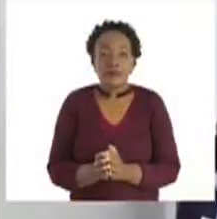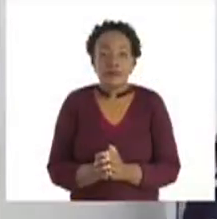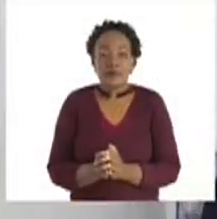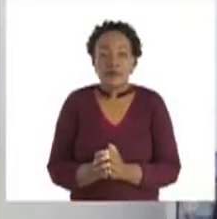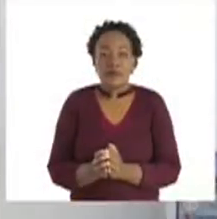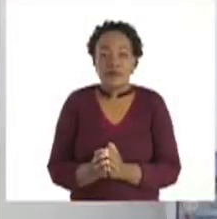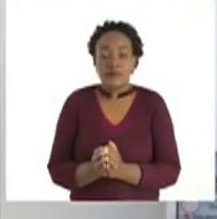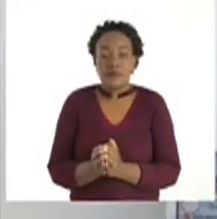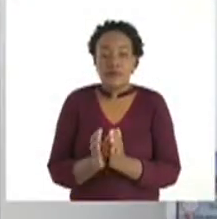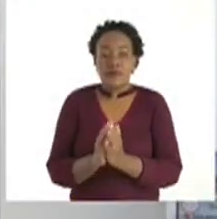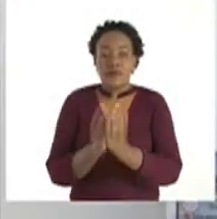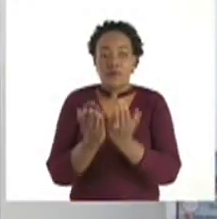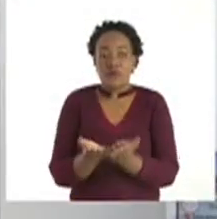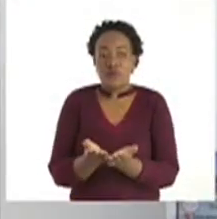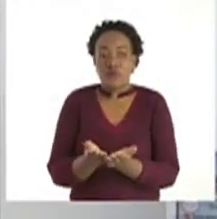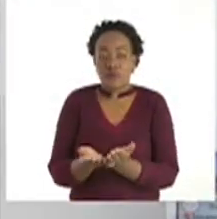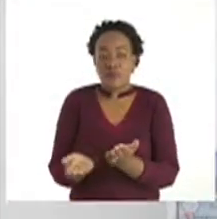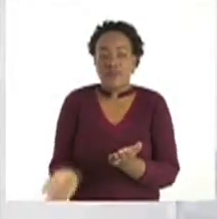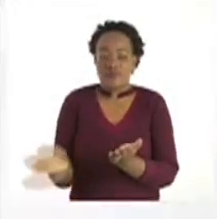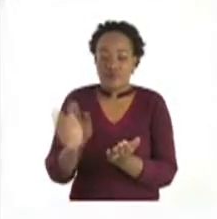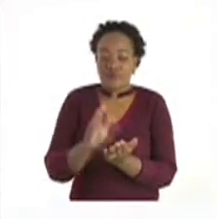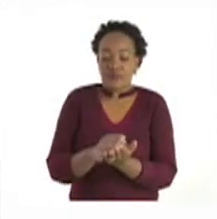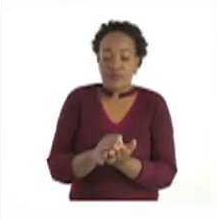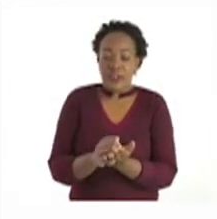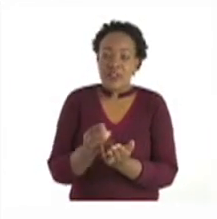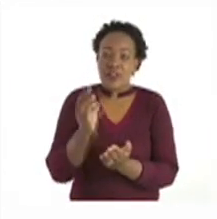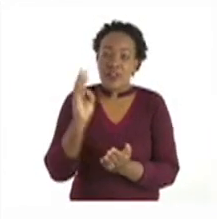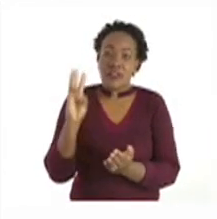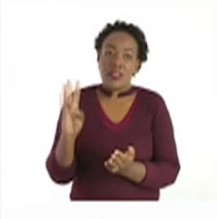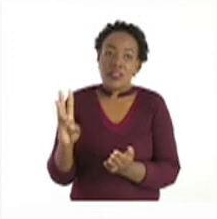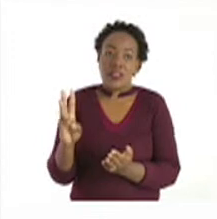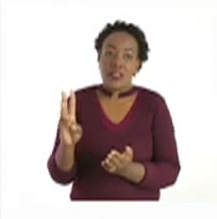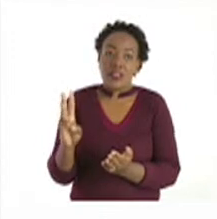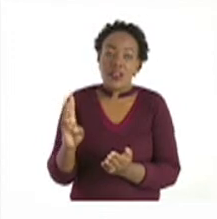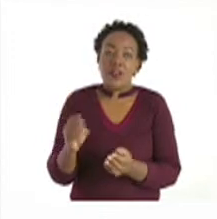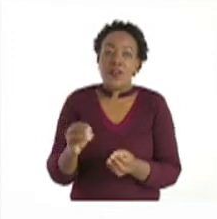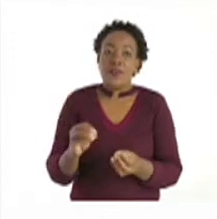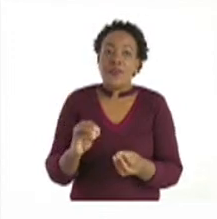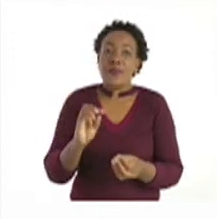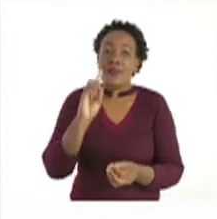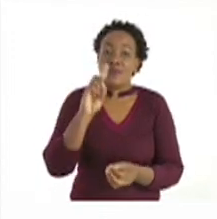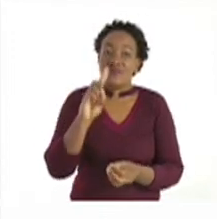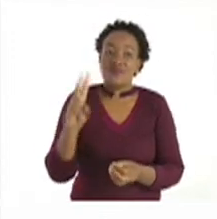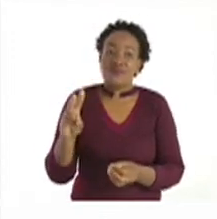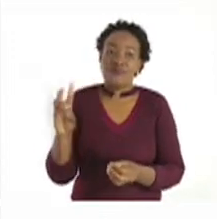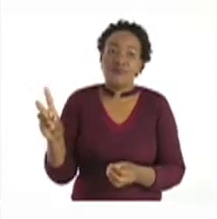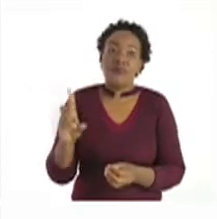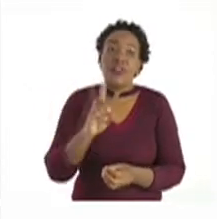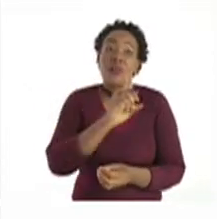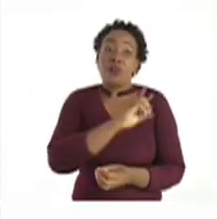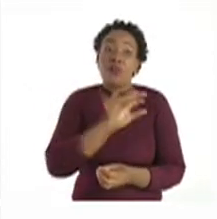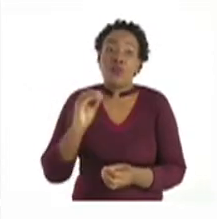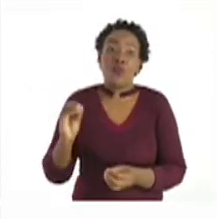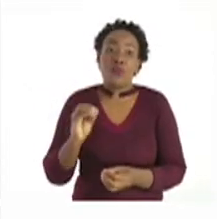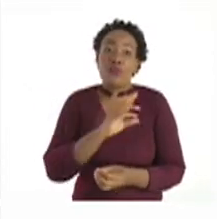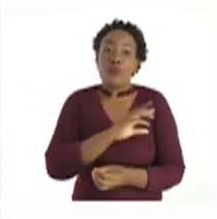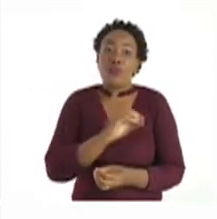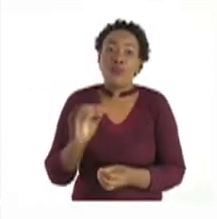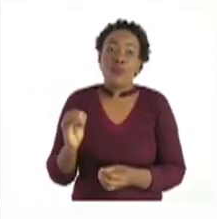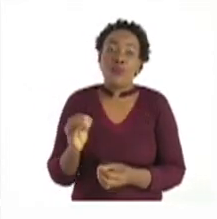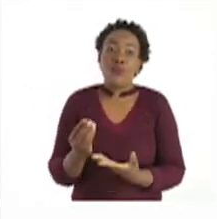Let's turn to page three, where we are going to count in tens. And this week is for grade two,